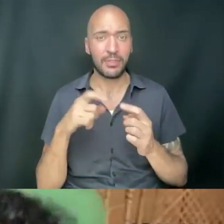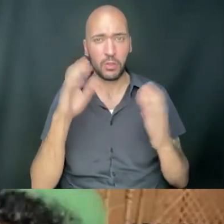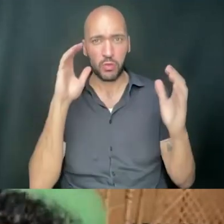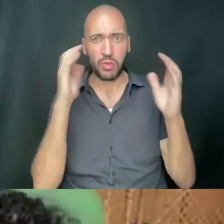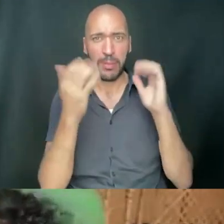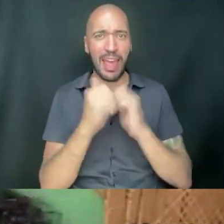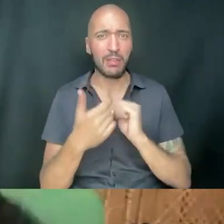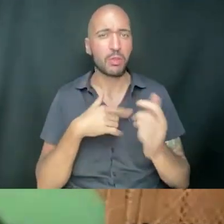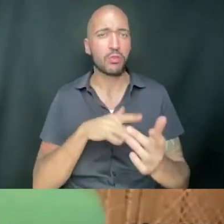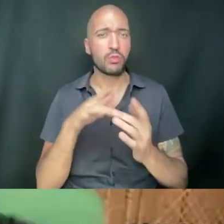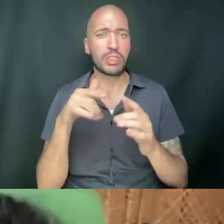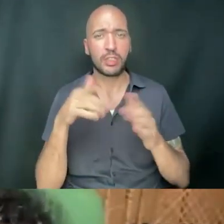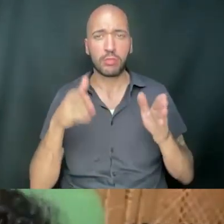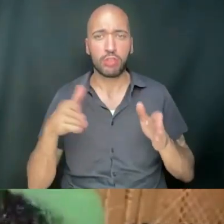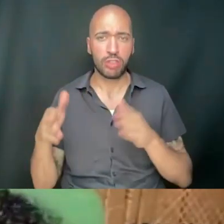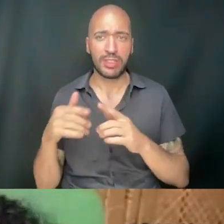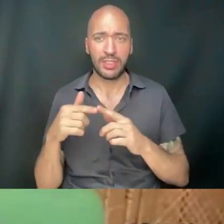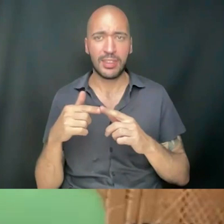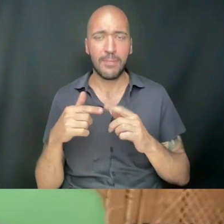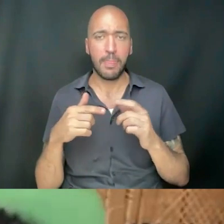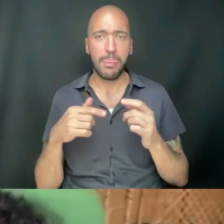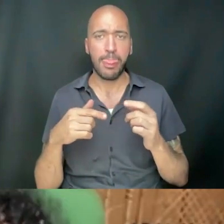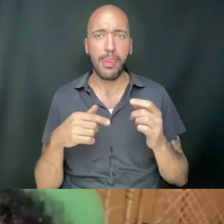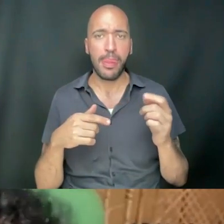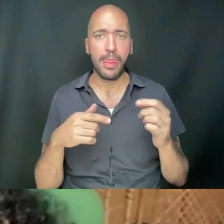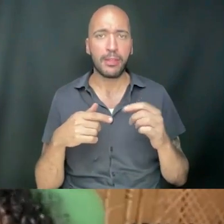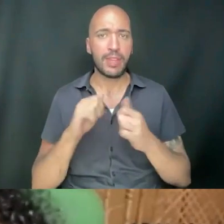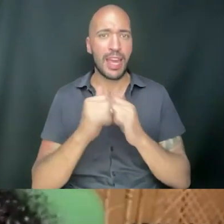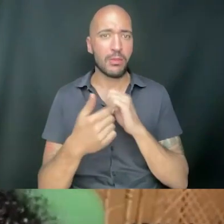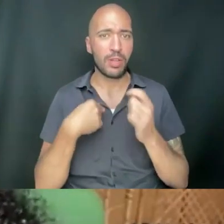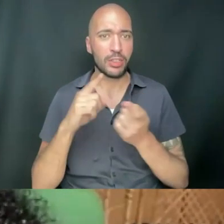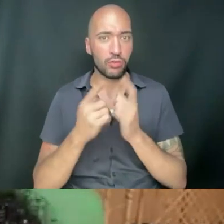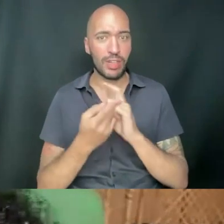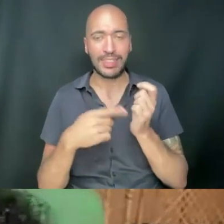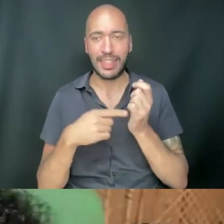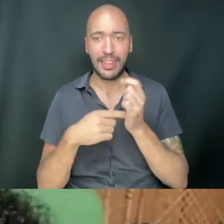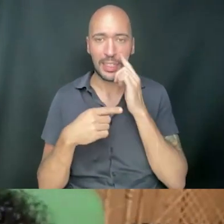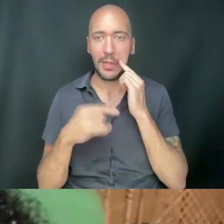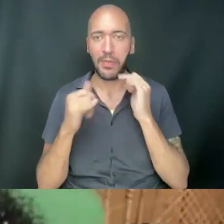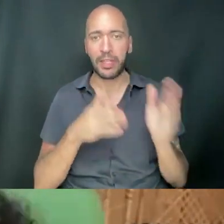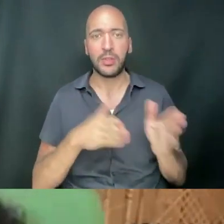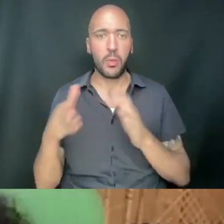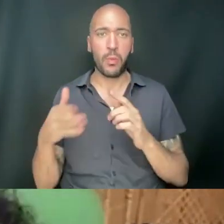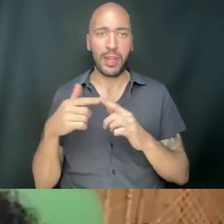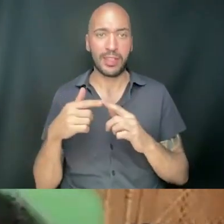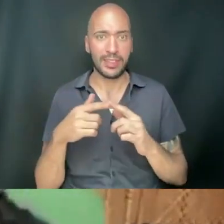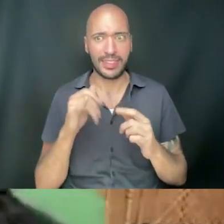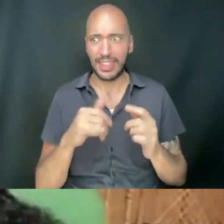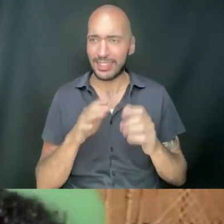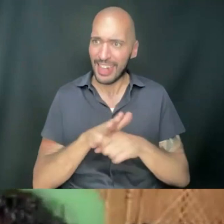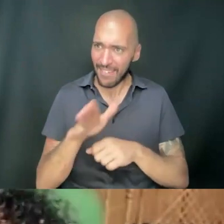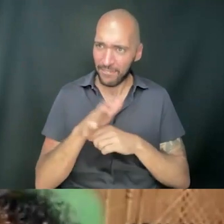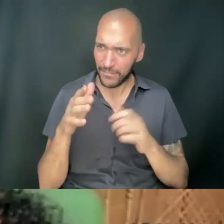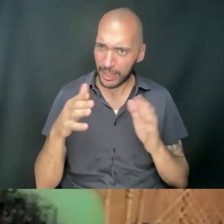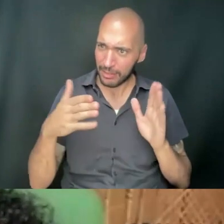I reach this person? How do I, how do I talk to them? How do I translate this? So that it's in a way that is like, capacious enough for you to understand